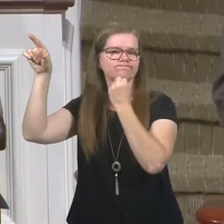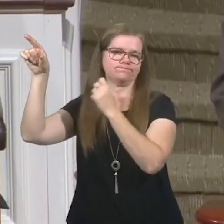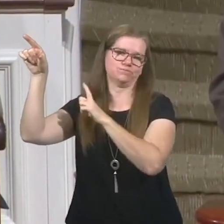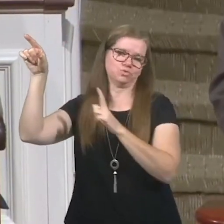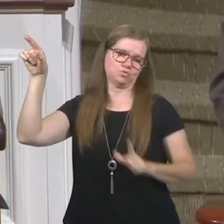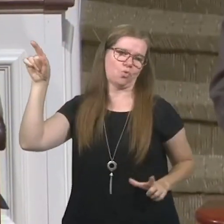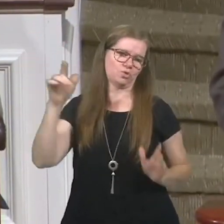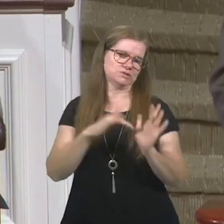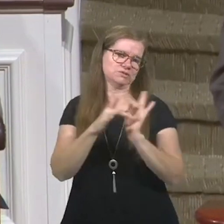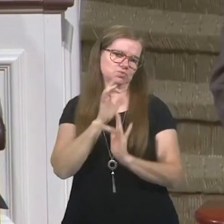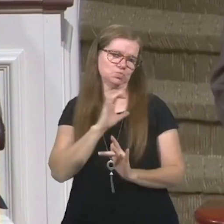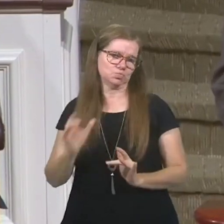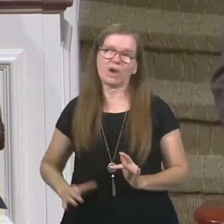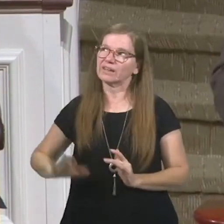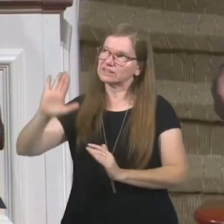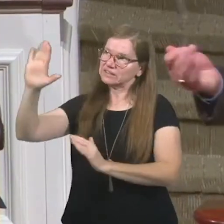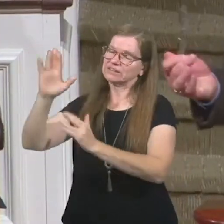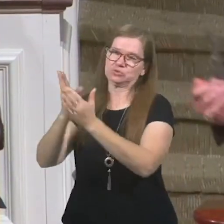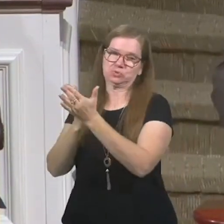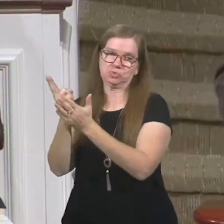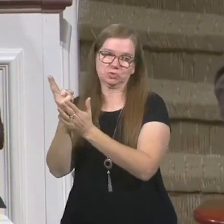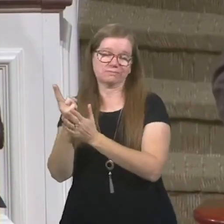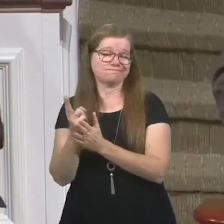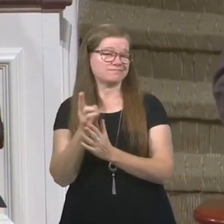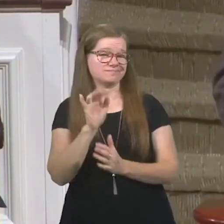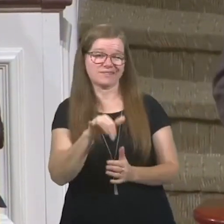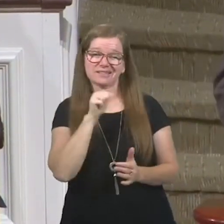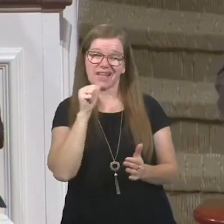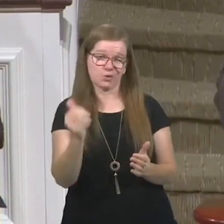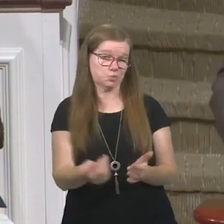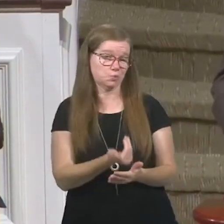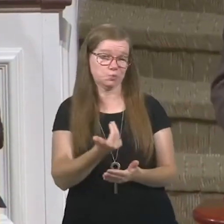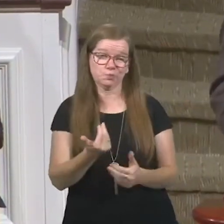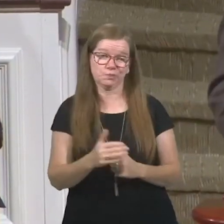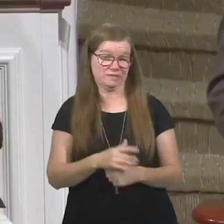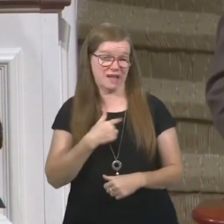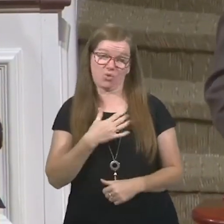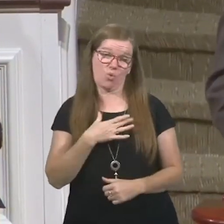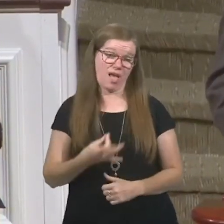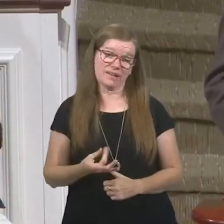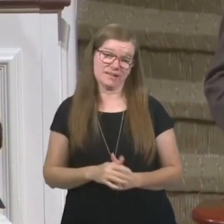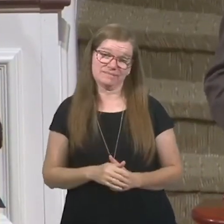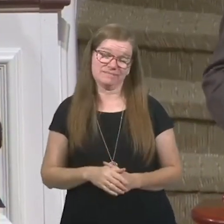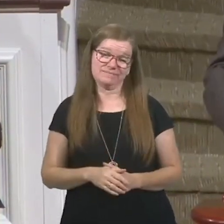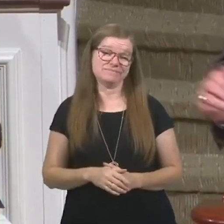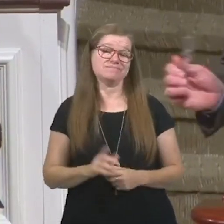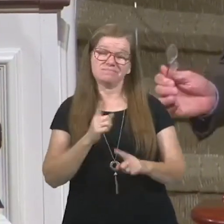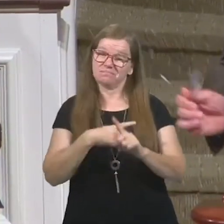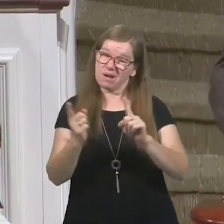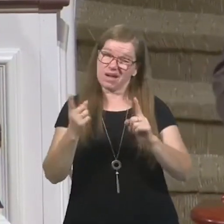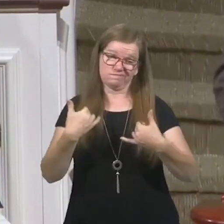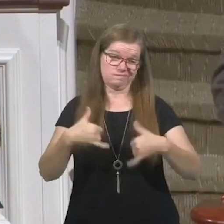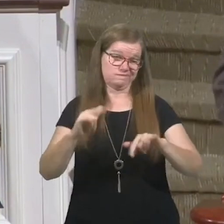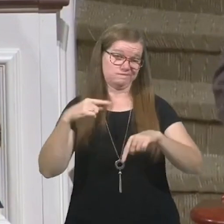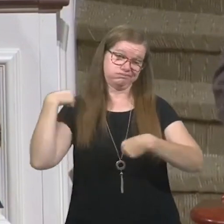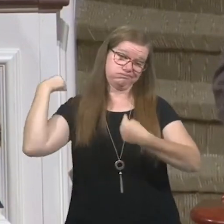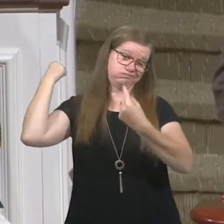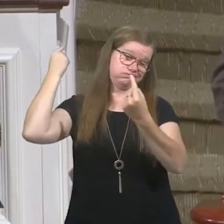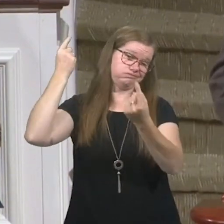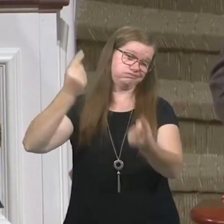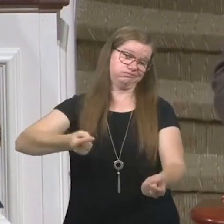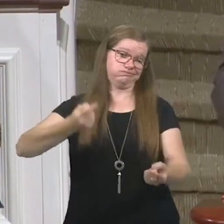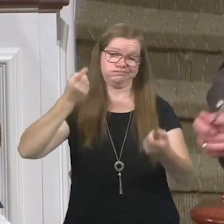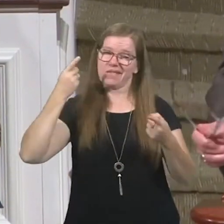Lord Jesus Christ and his truth. That's nothing new. I don't like it, but it has gone on since there was